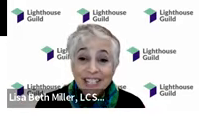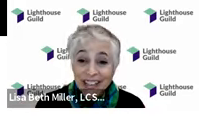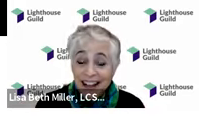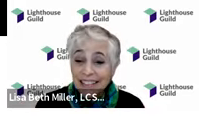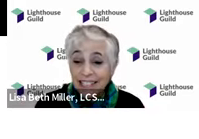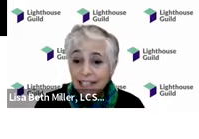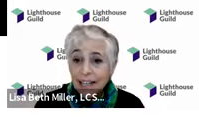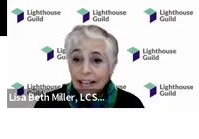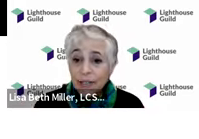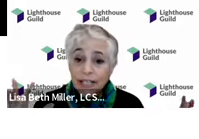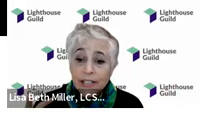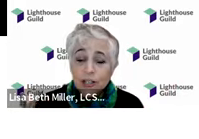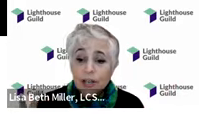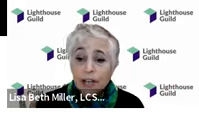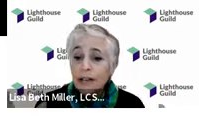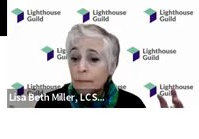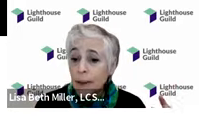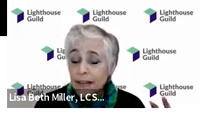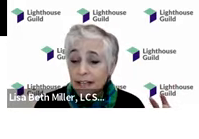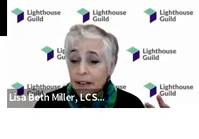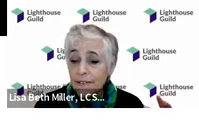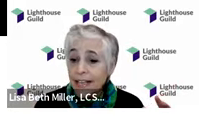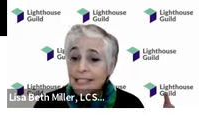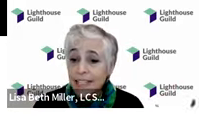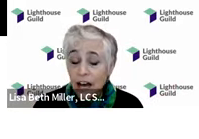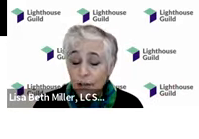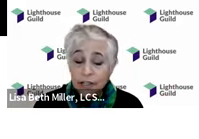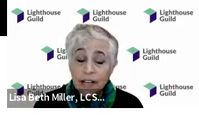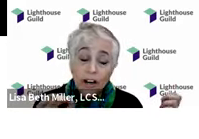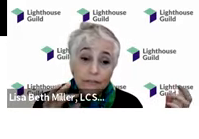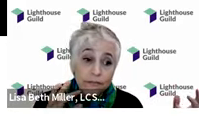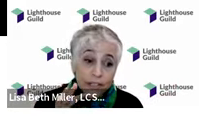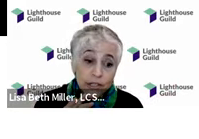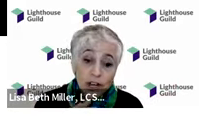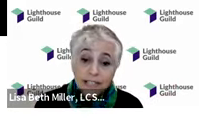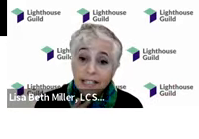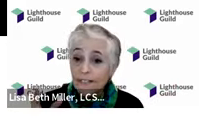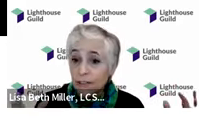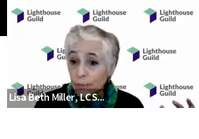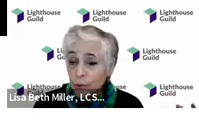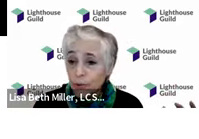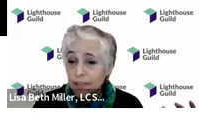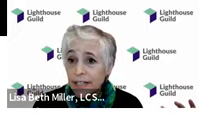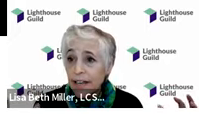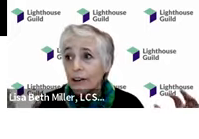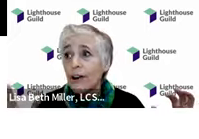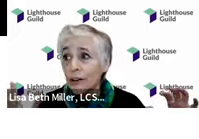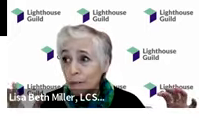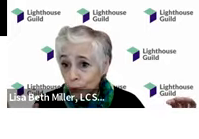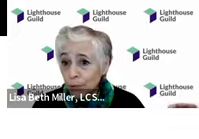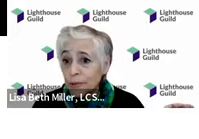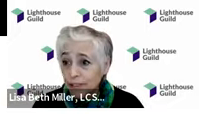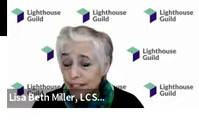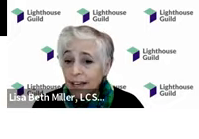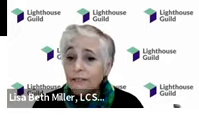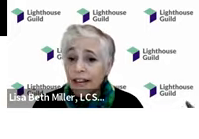bi-directionality and each can affect the other our vision loss can affect our mood and our